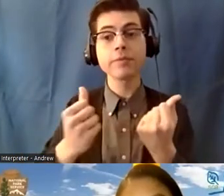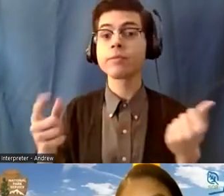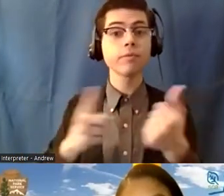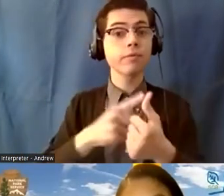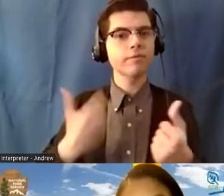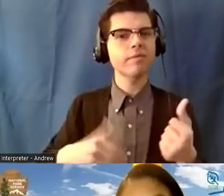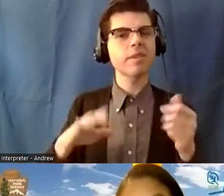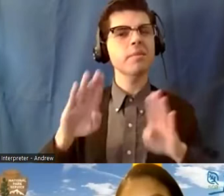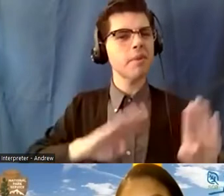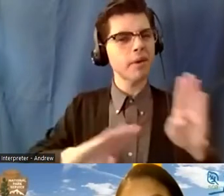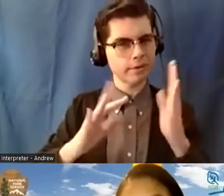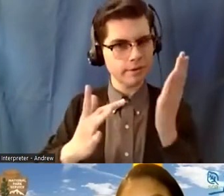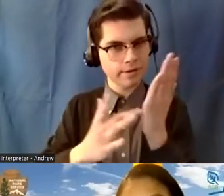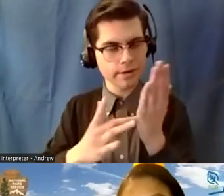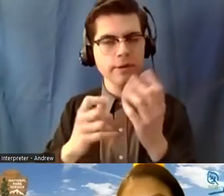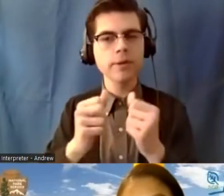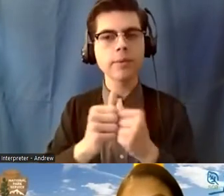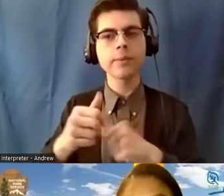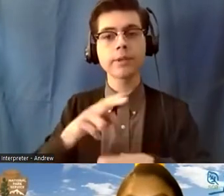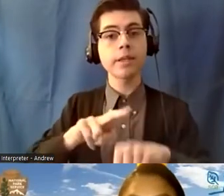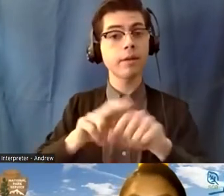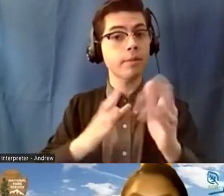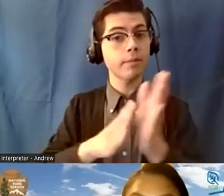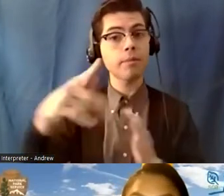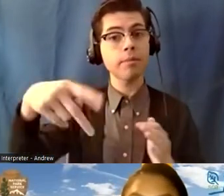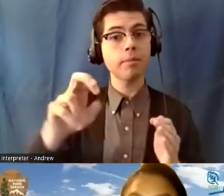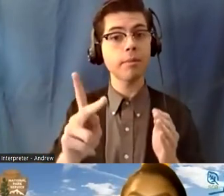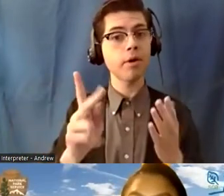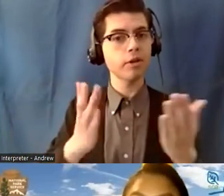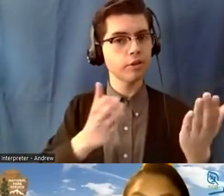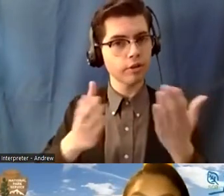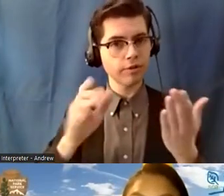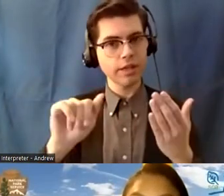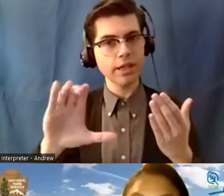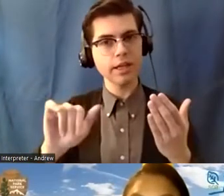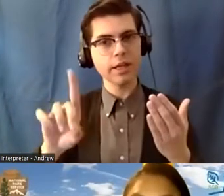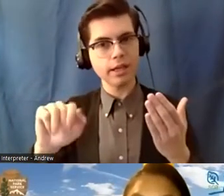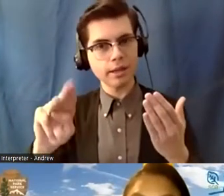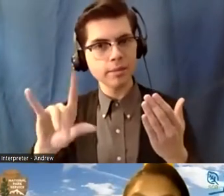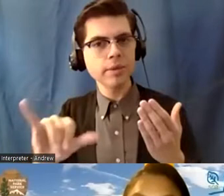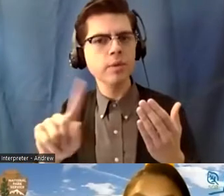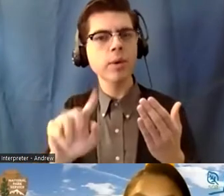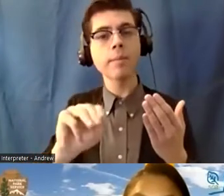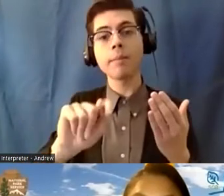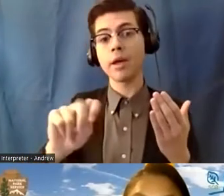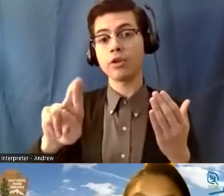biological technician with the National Park Service Academy at Mount Rushmore in South Dakota.